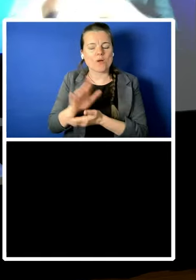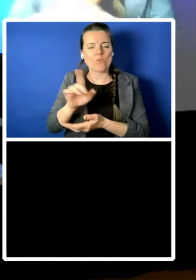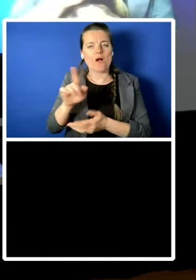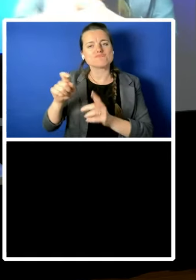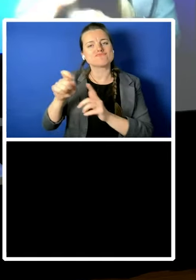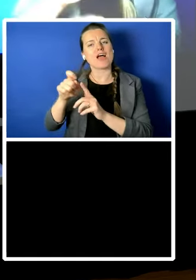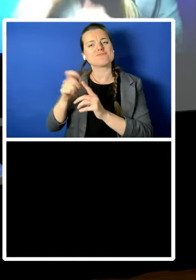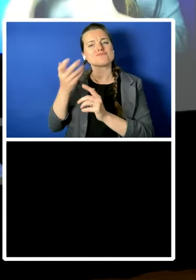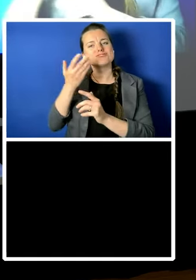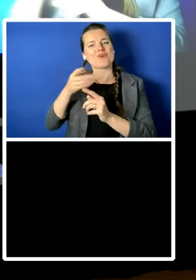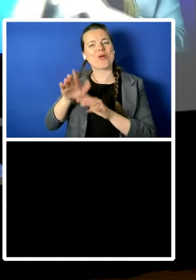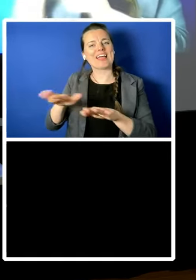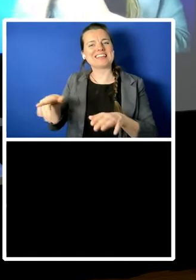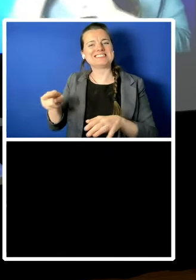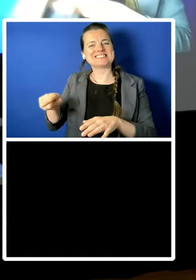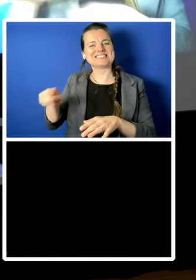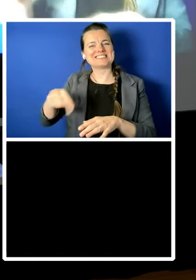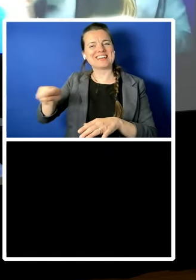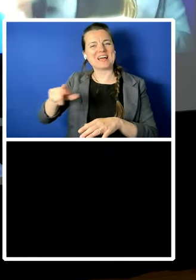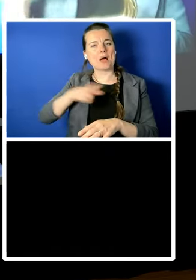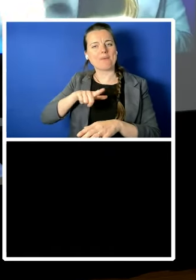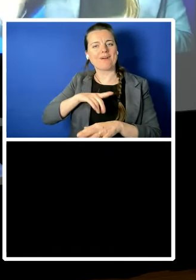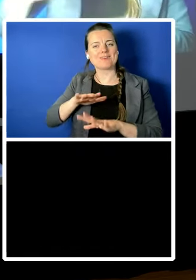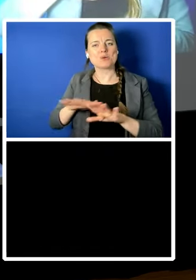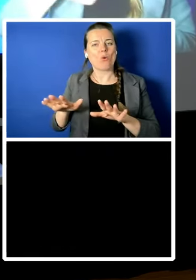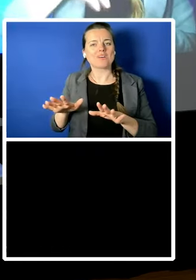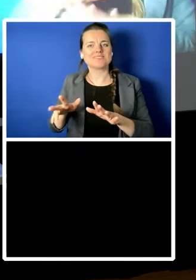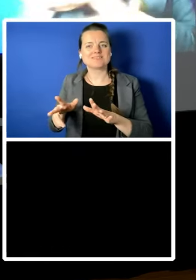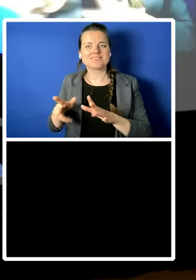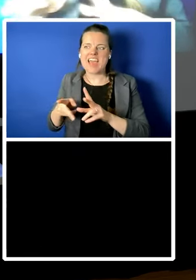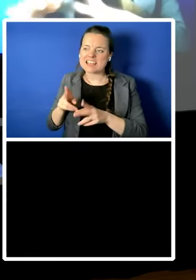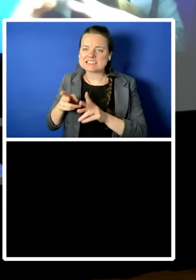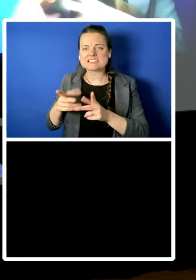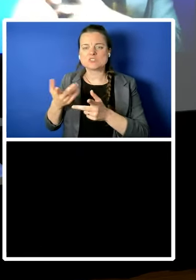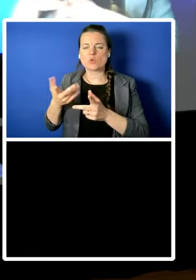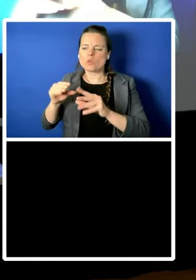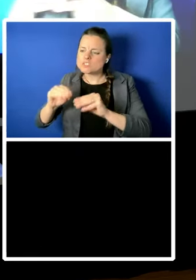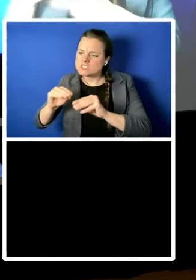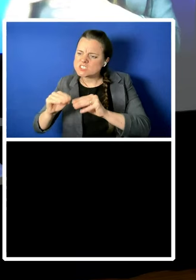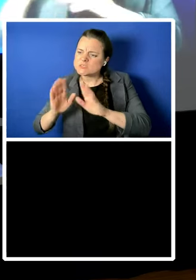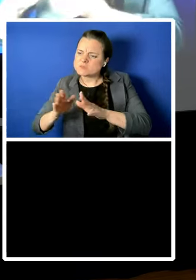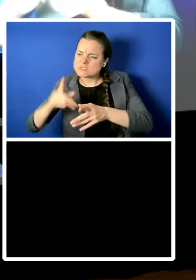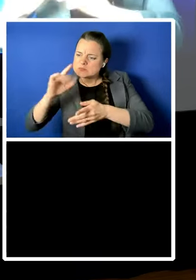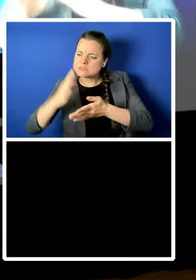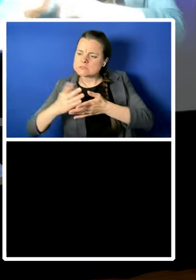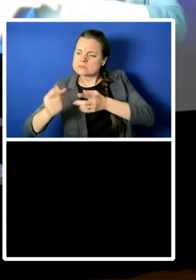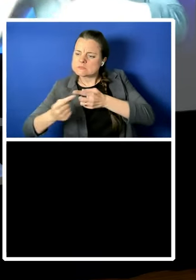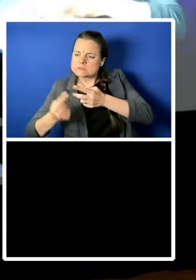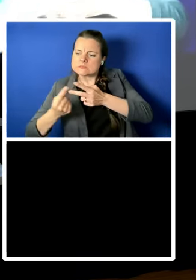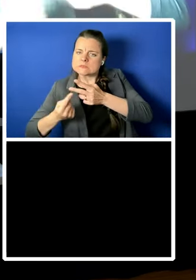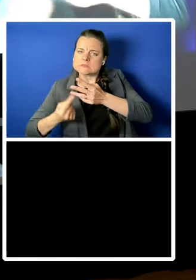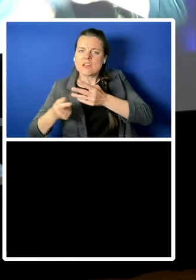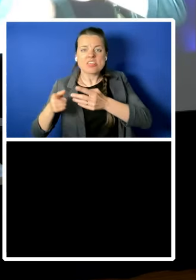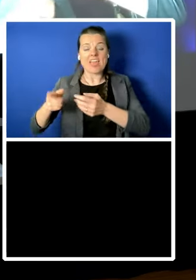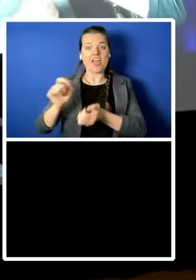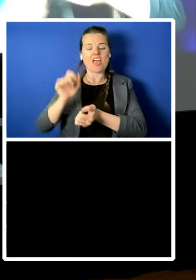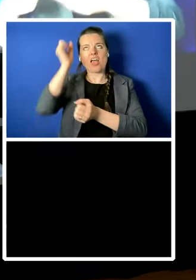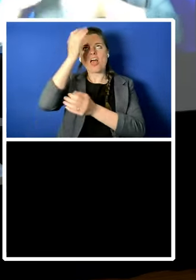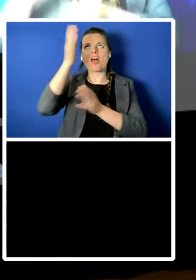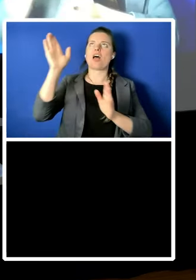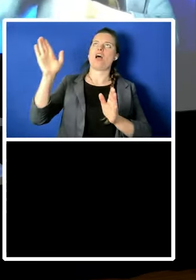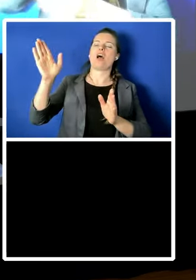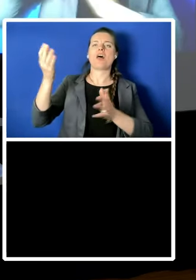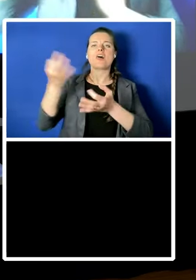and curated yet and I used to play this game where I would say to audiences but it worked particularly well with children